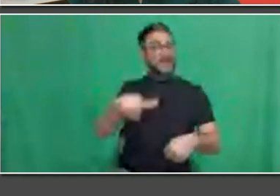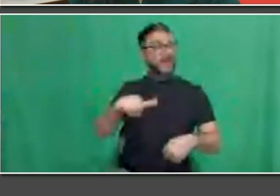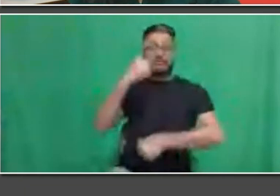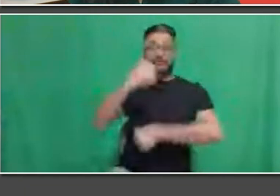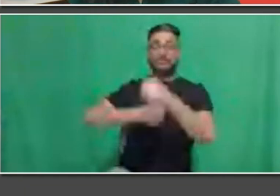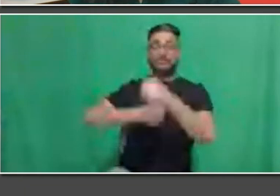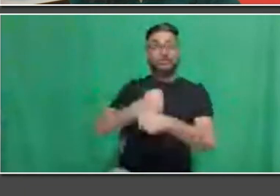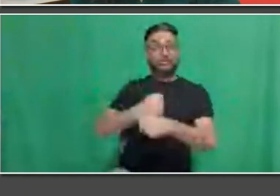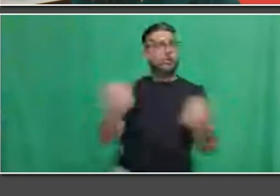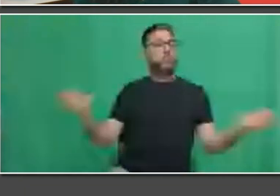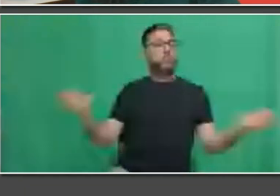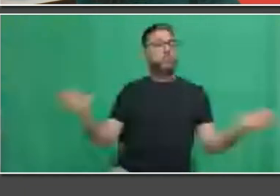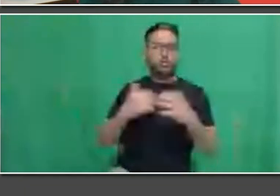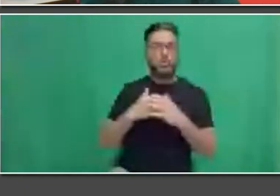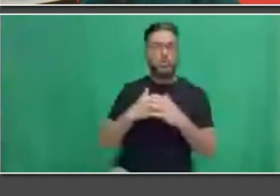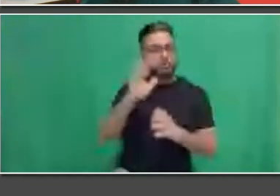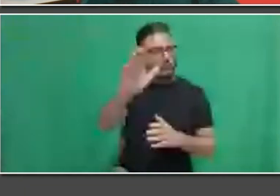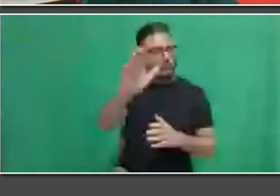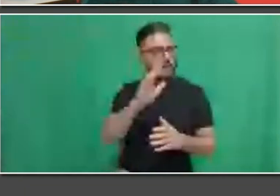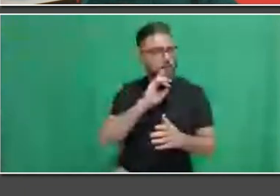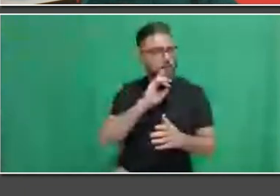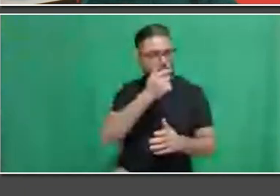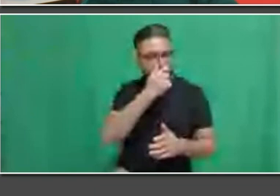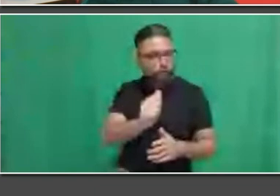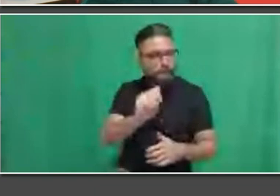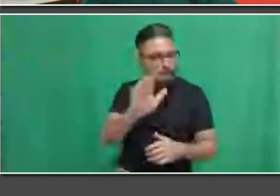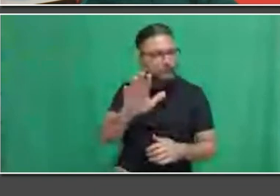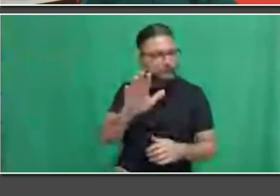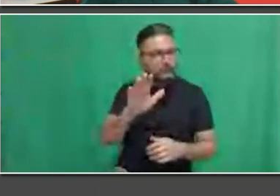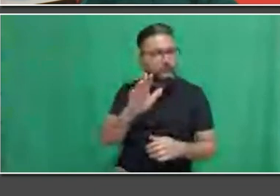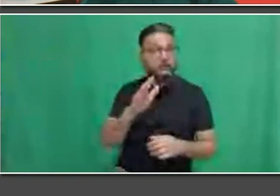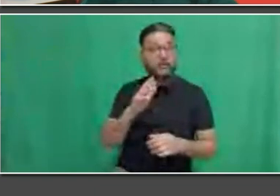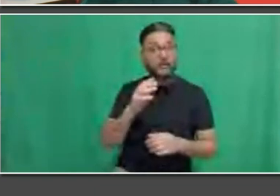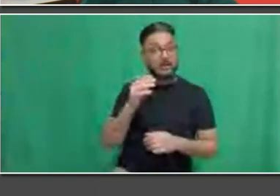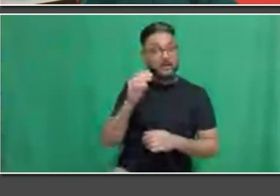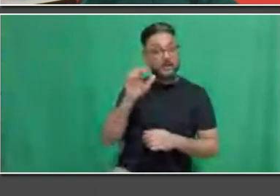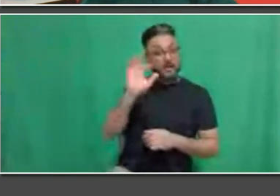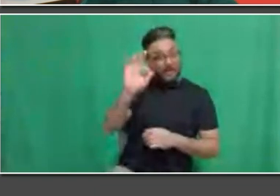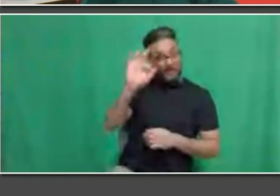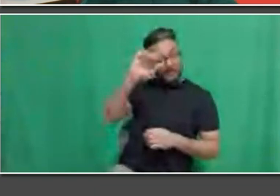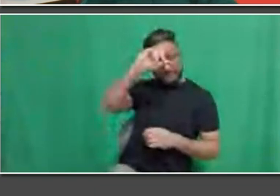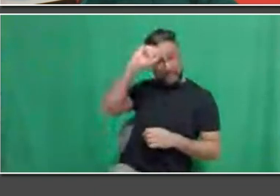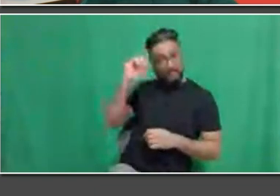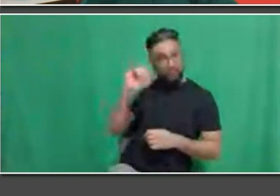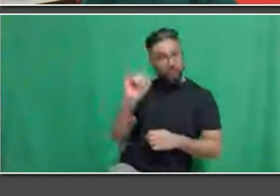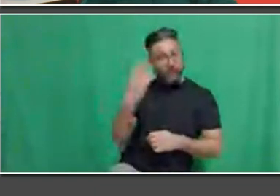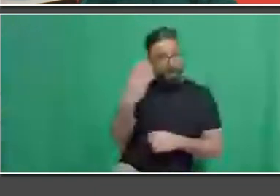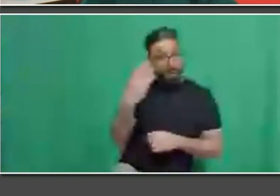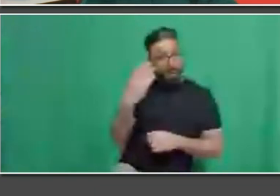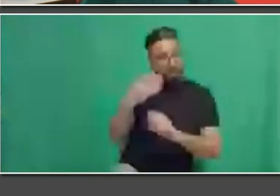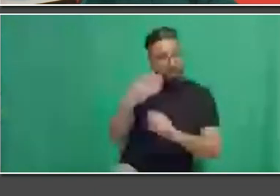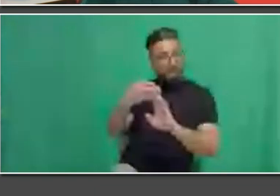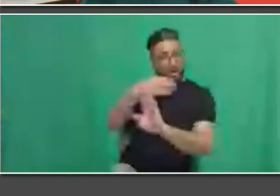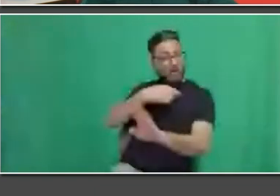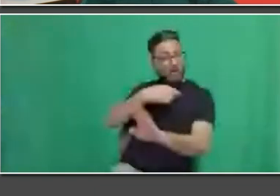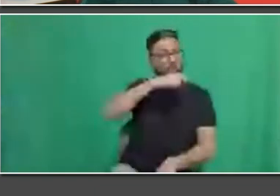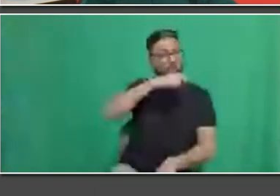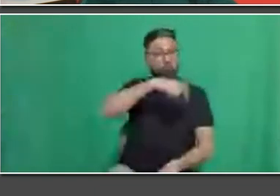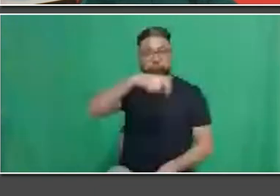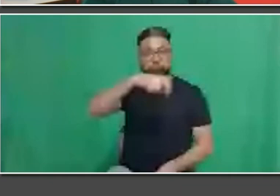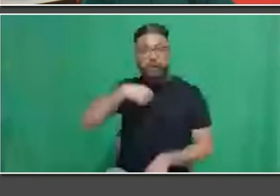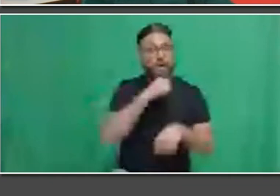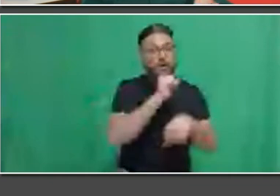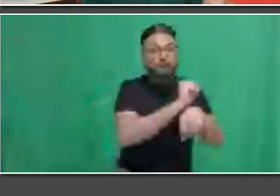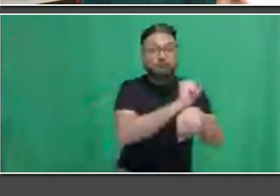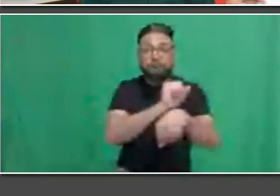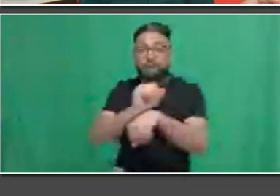summers as a TTC student while I was a senior in high school, and then all throughout my university years. My very first day at the TTC,